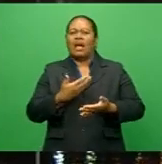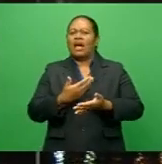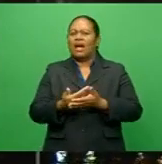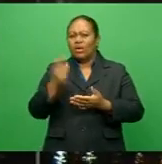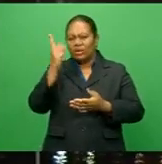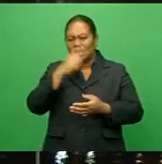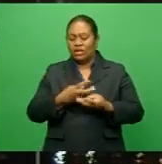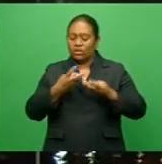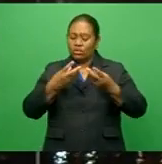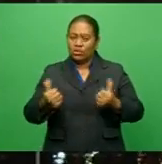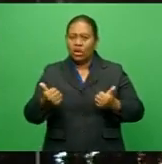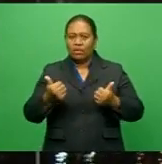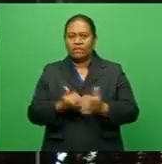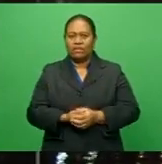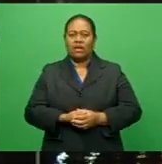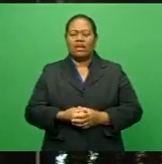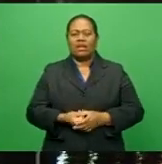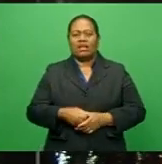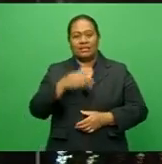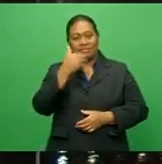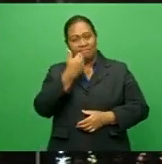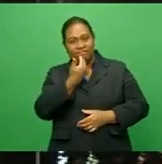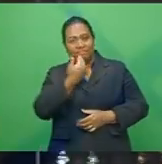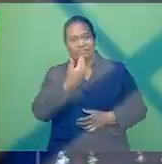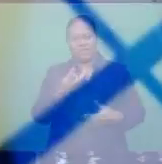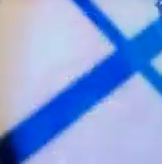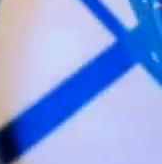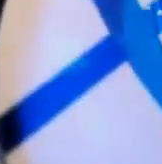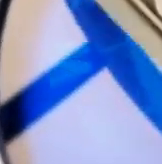address the stigma associated with HIV-AIDS?